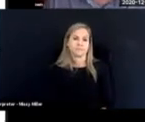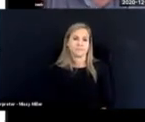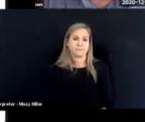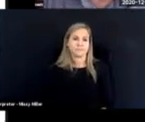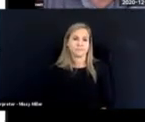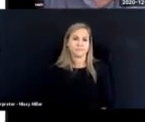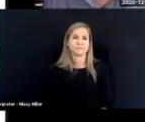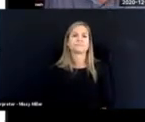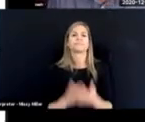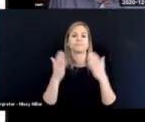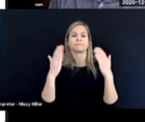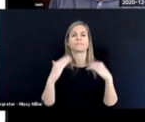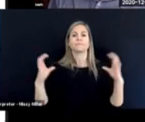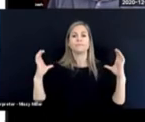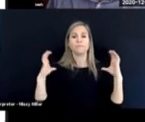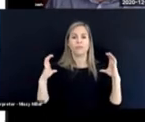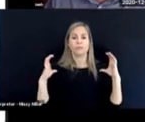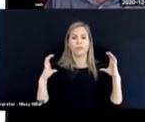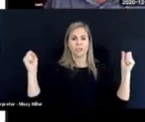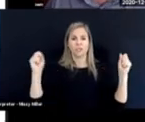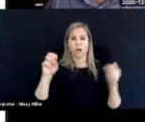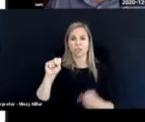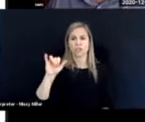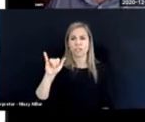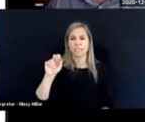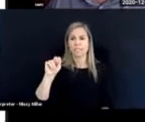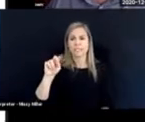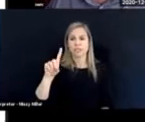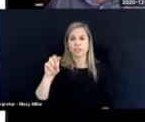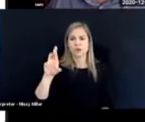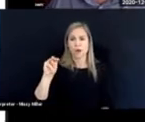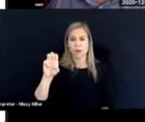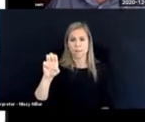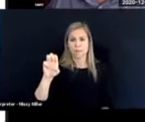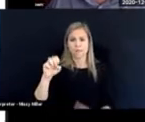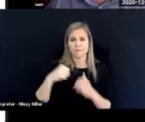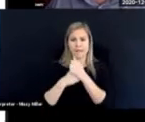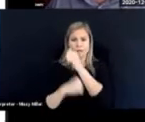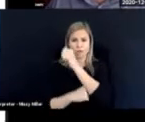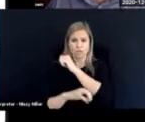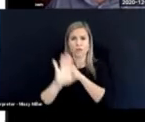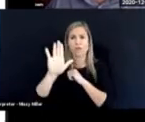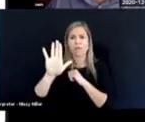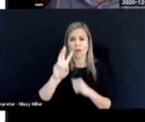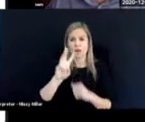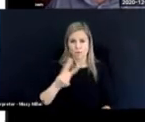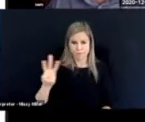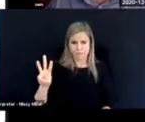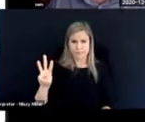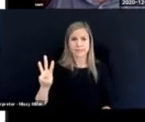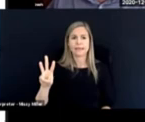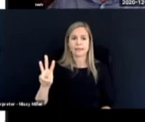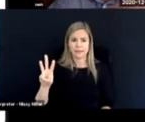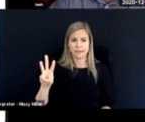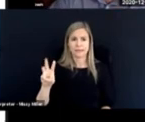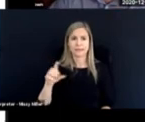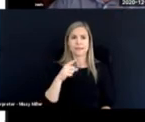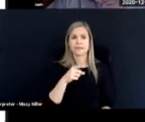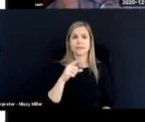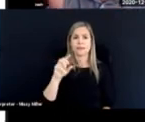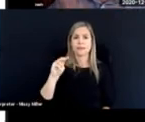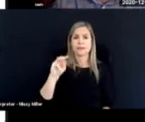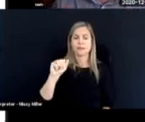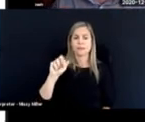And in the CHARGE Syndrome Foundation website. There is an article by Martha